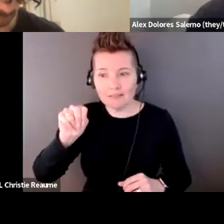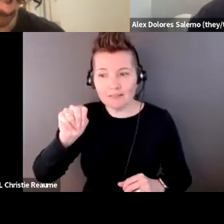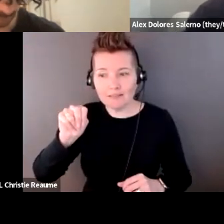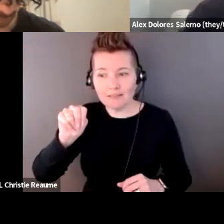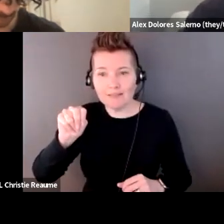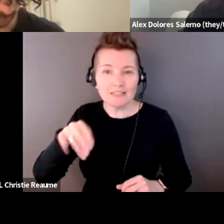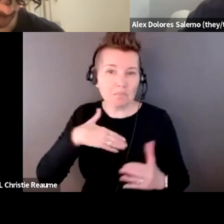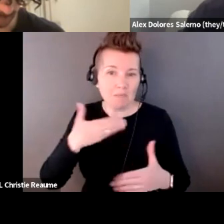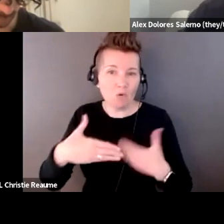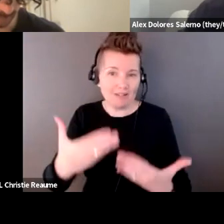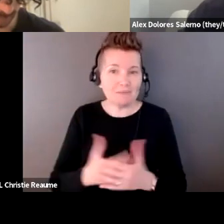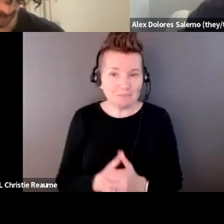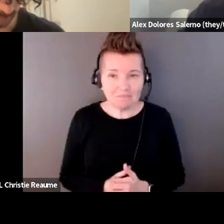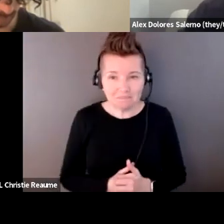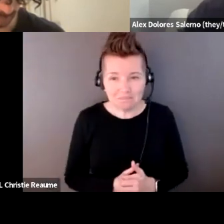with my process.